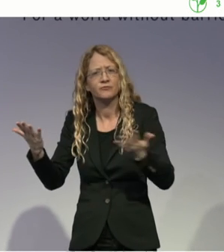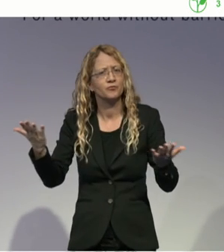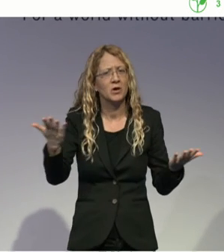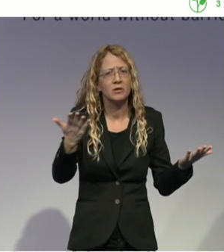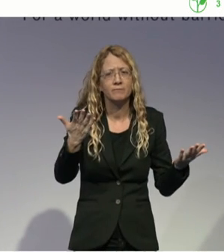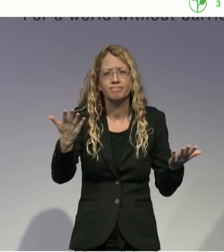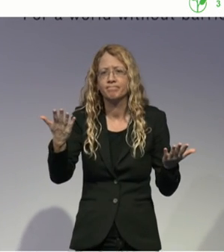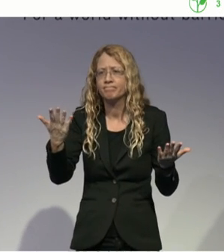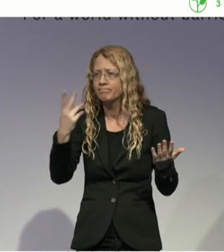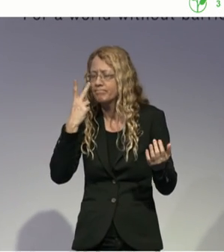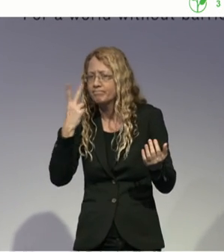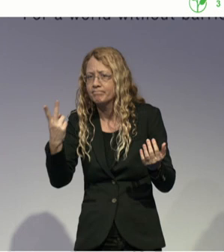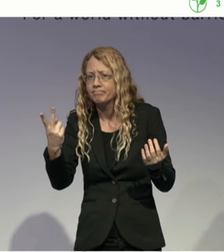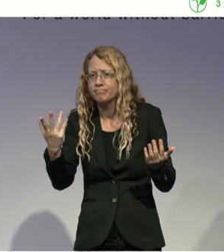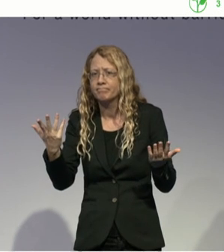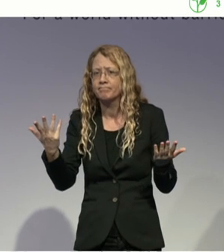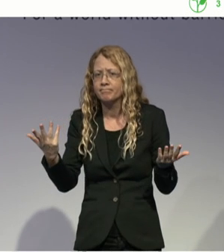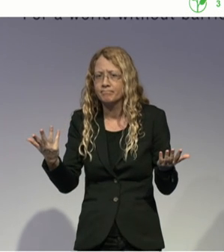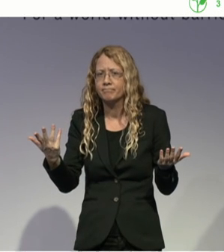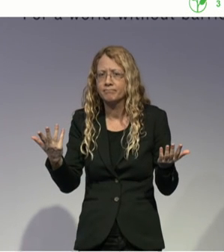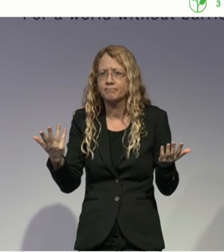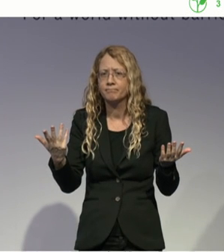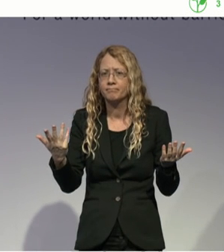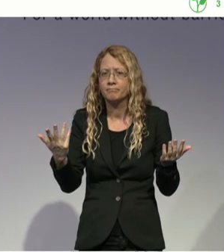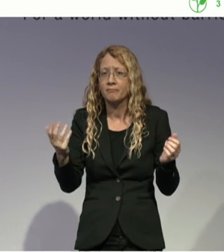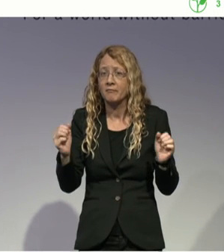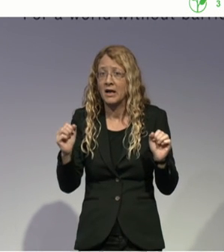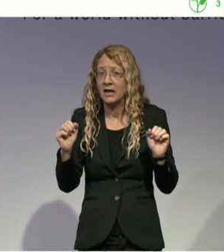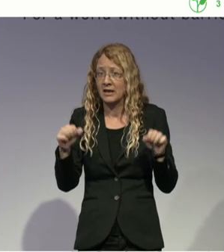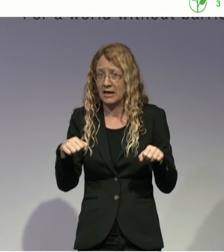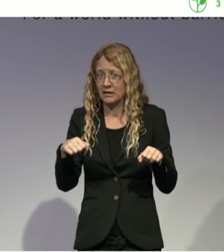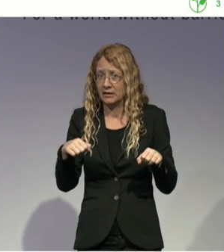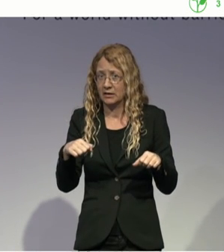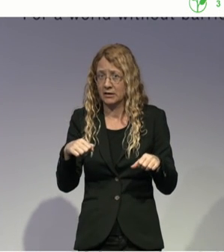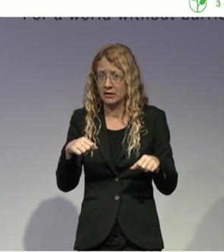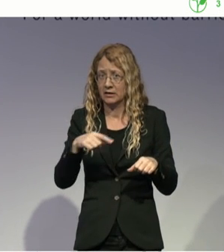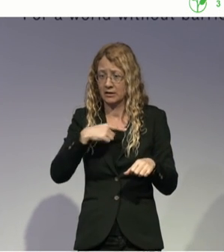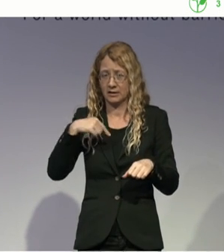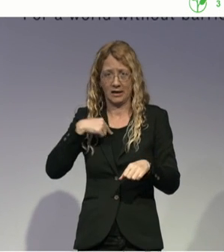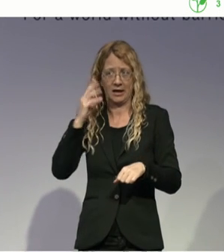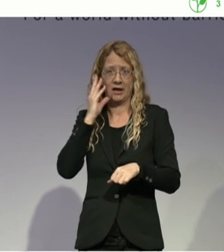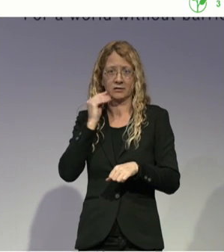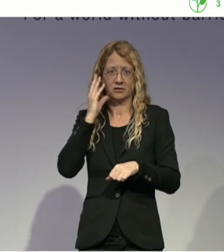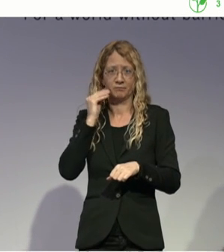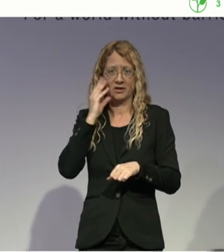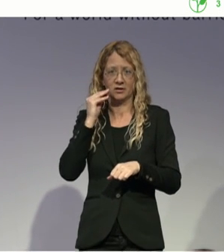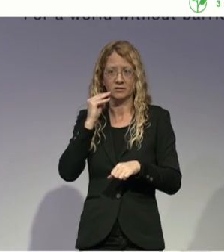could be able to share our story. Whilst in the first days we were just